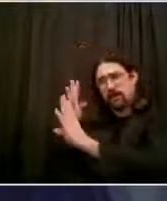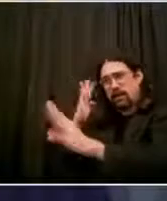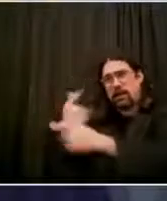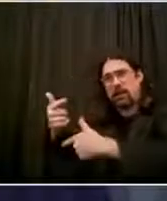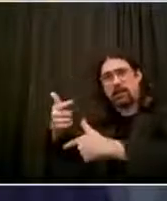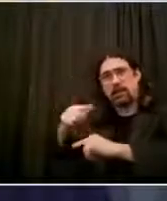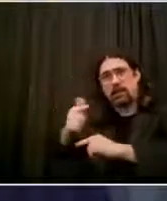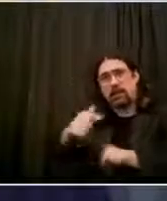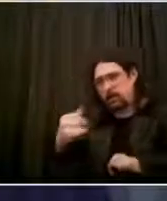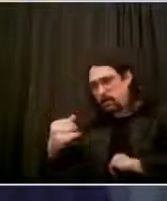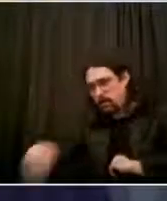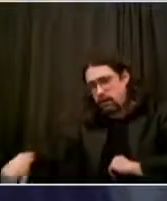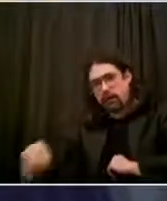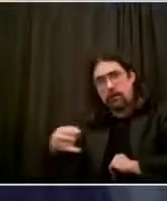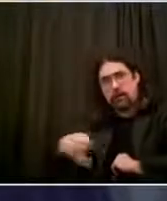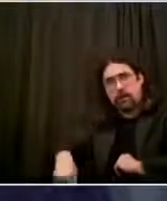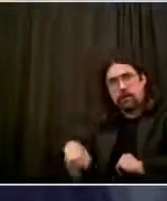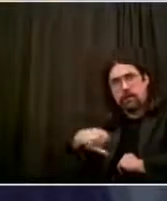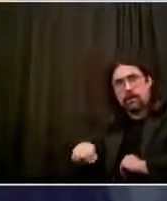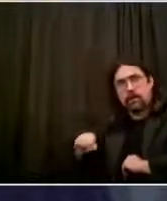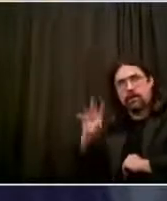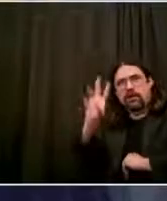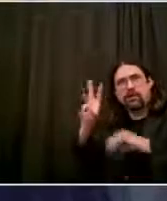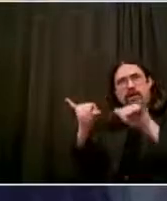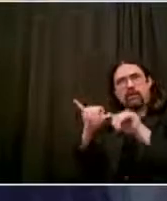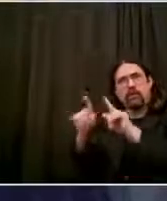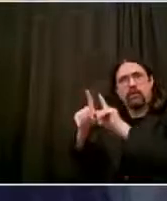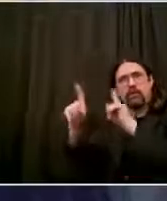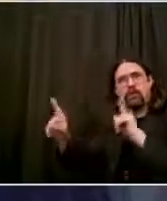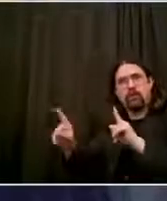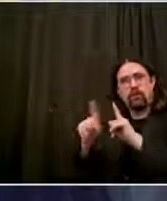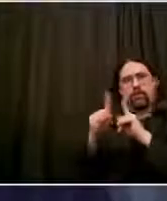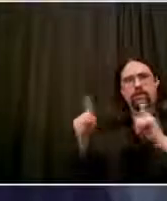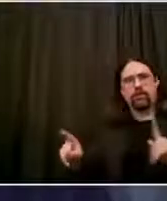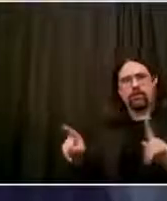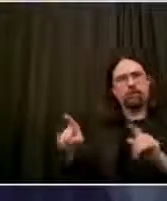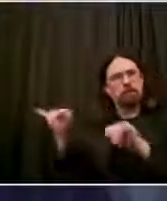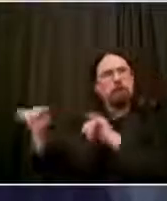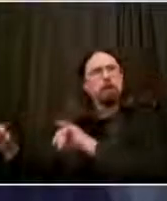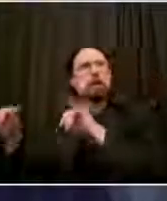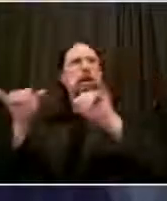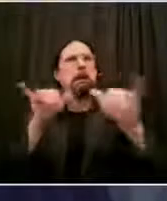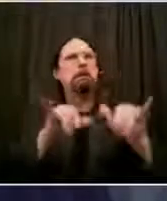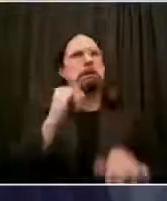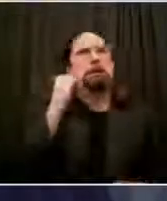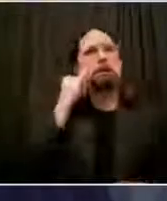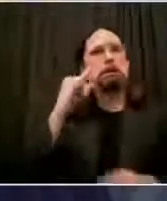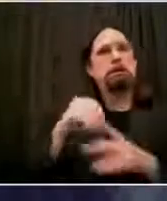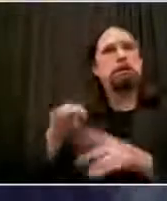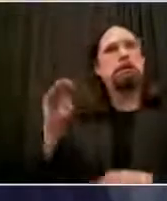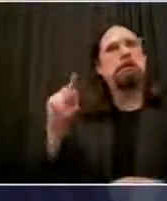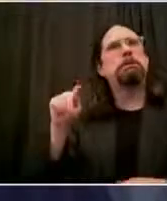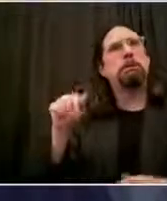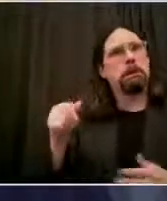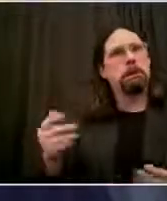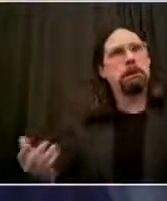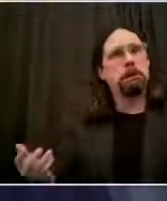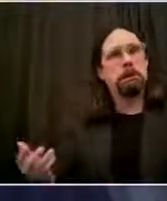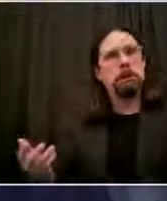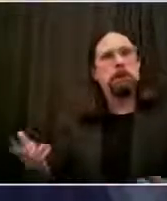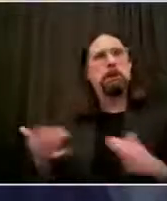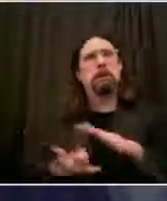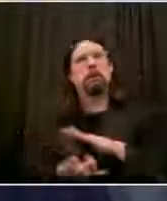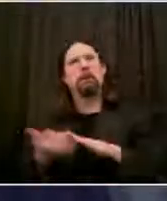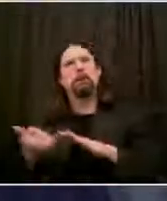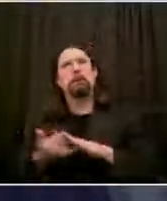every metro car machine, every subway car, every bus should have markings to show people. If you sit here